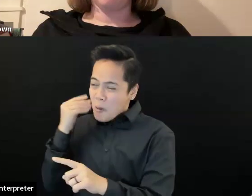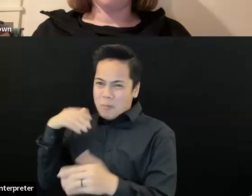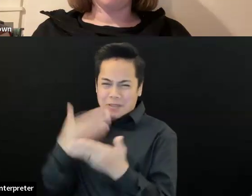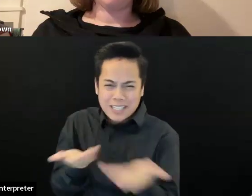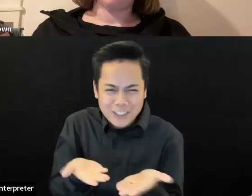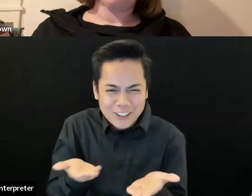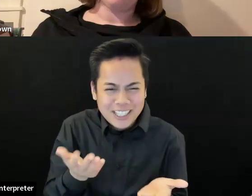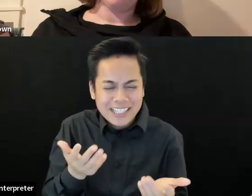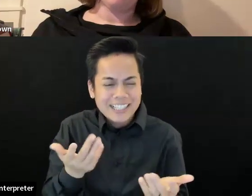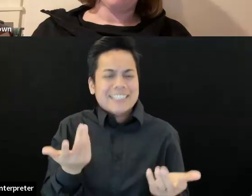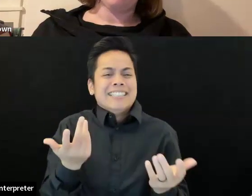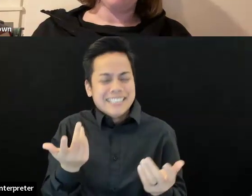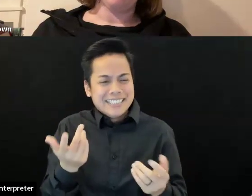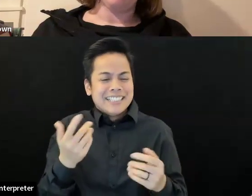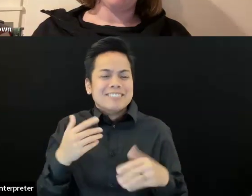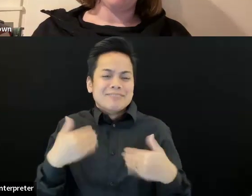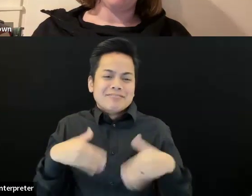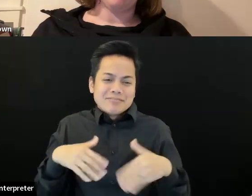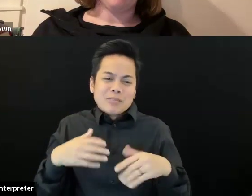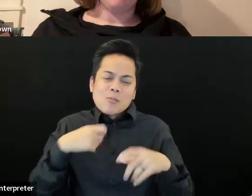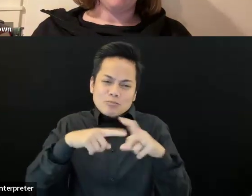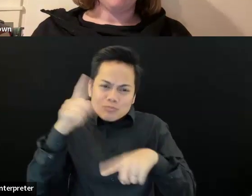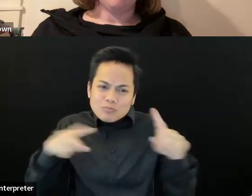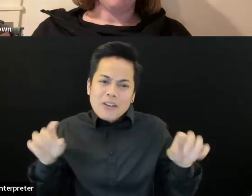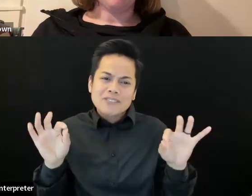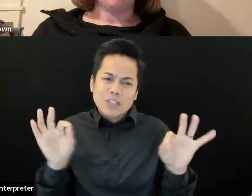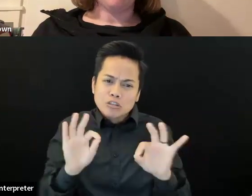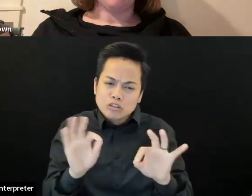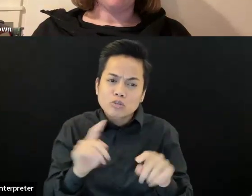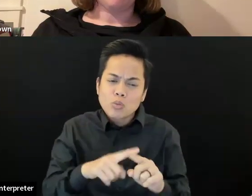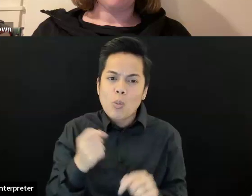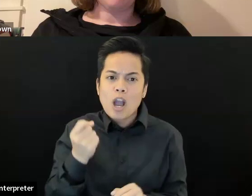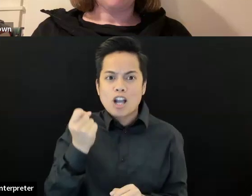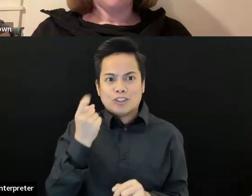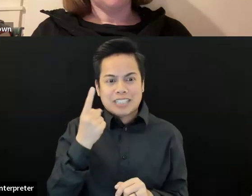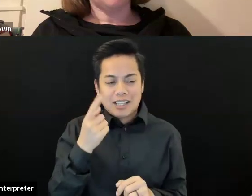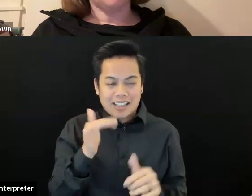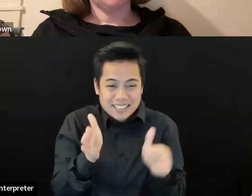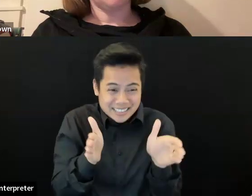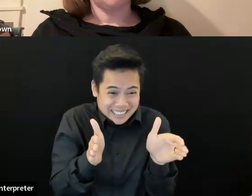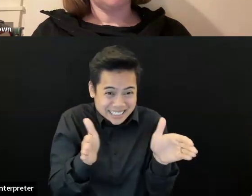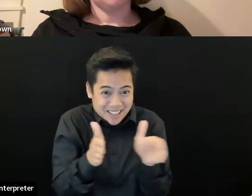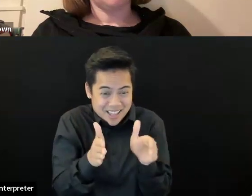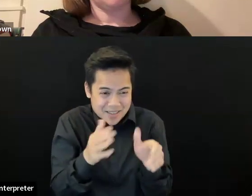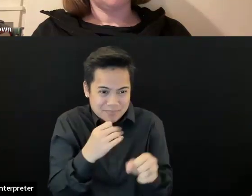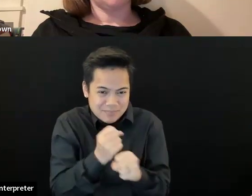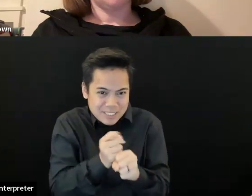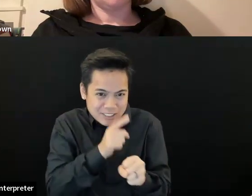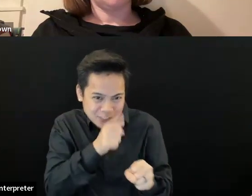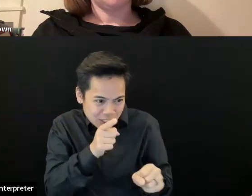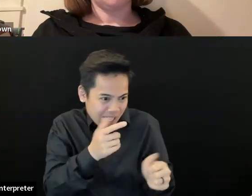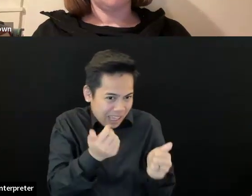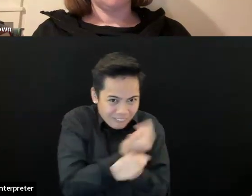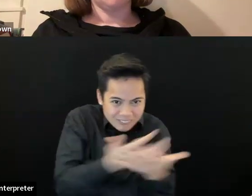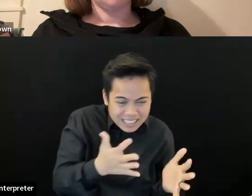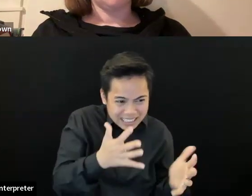needing to kind of work in this very challengingly small space where all that furniture has to go somewhere. So we're, we're getting creative, the